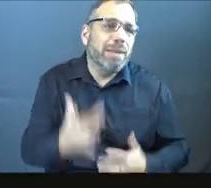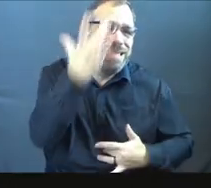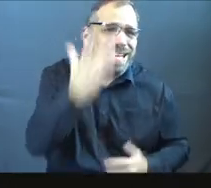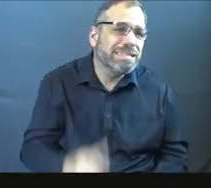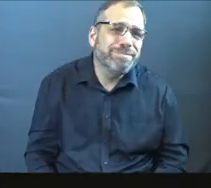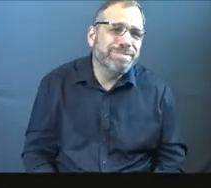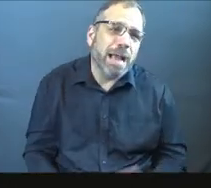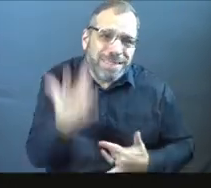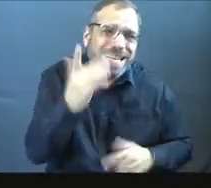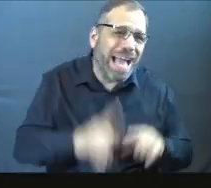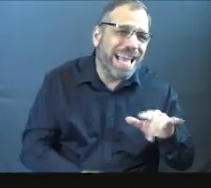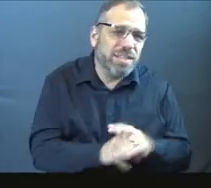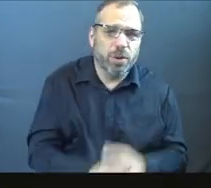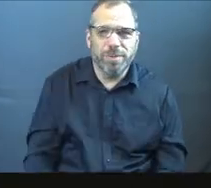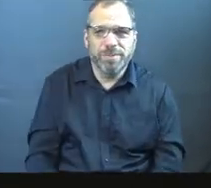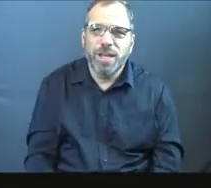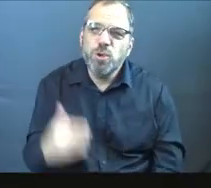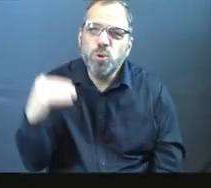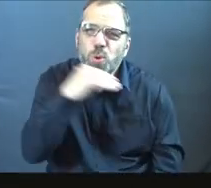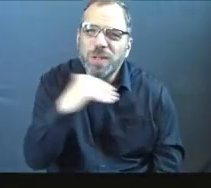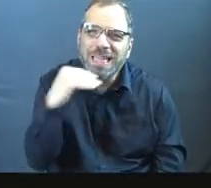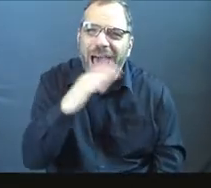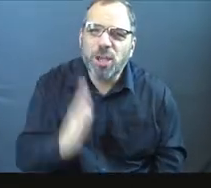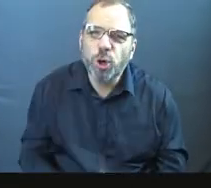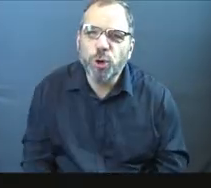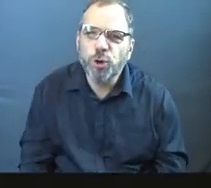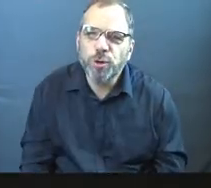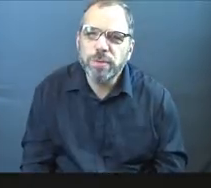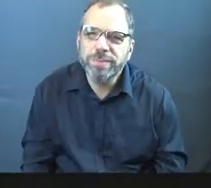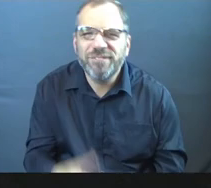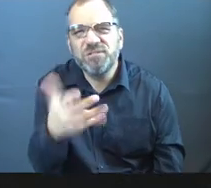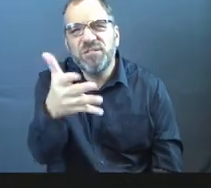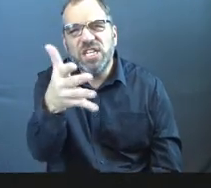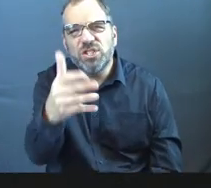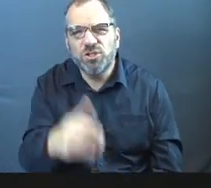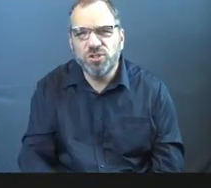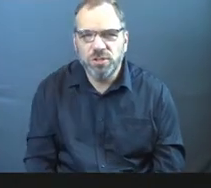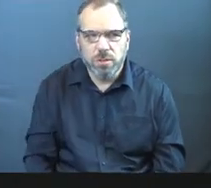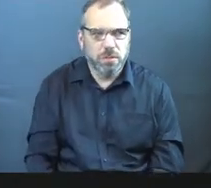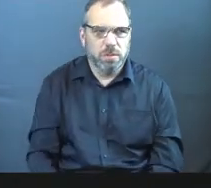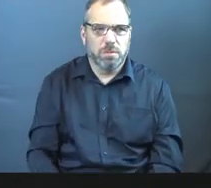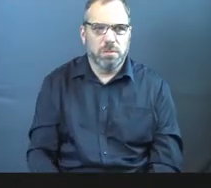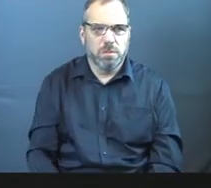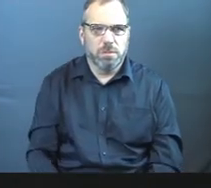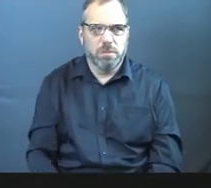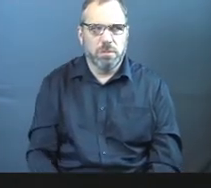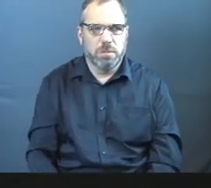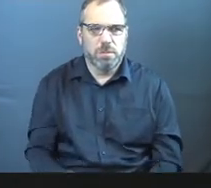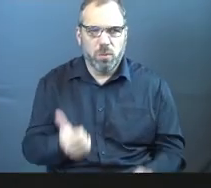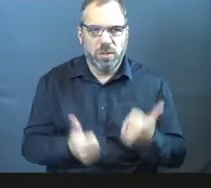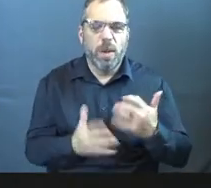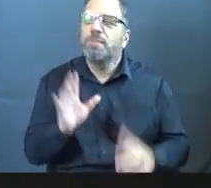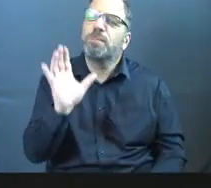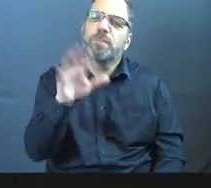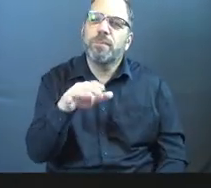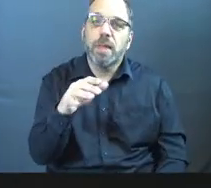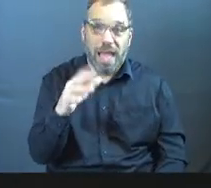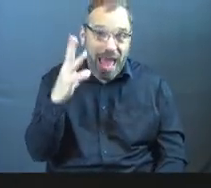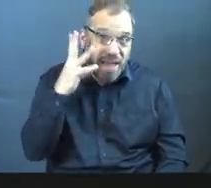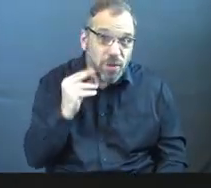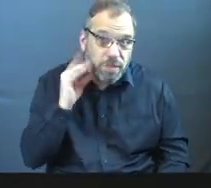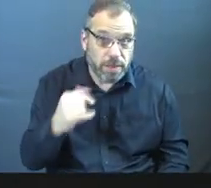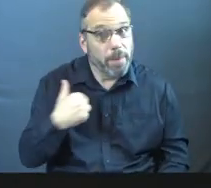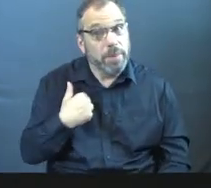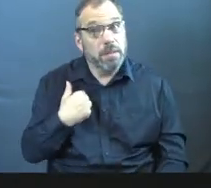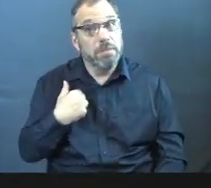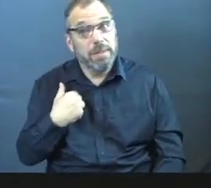sick. You know what I mean? It's like coming up. You just lied. You know, it's like, it's like, which one is it? So have you been there